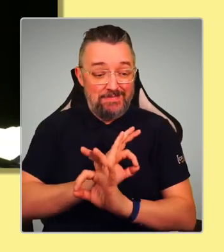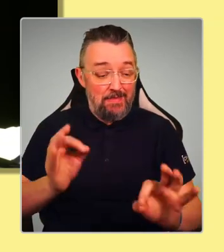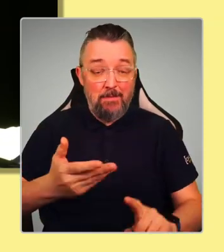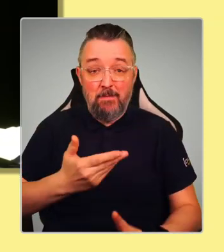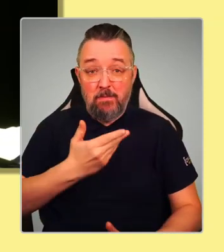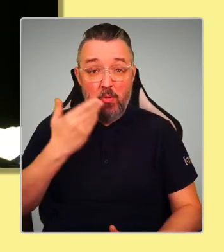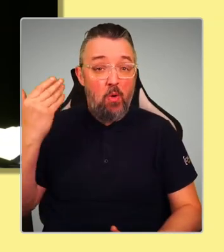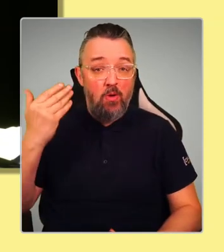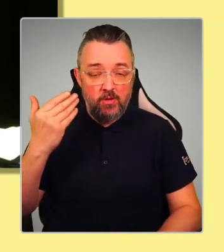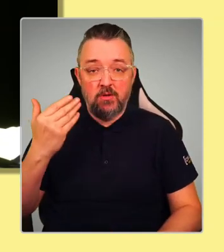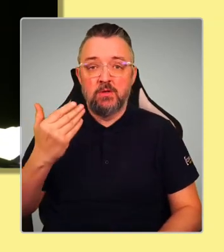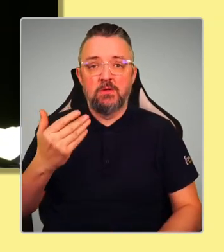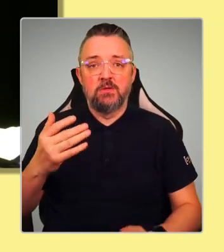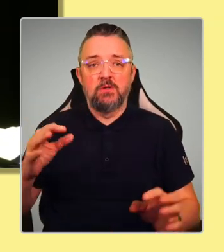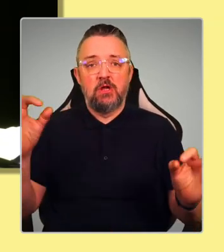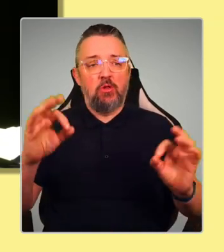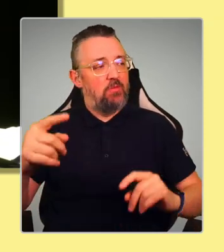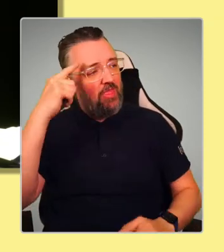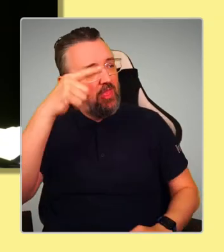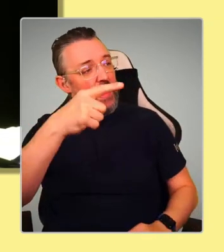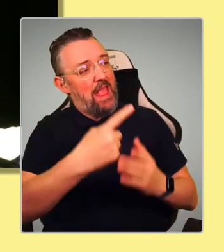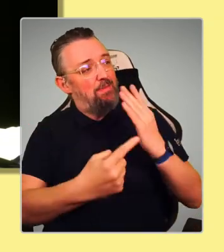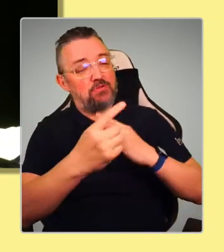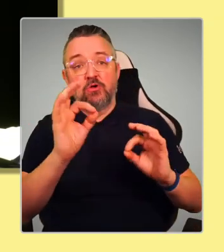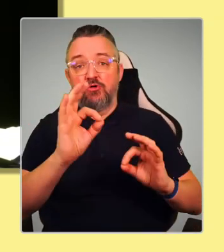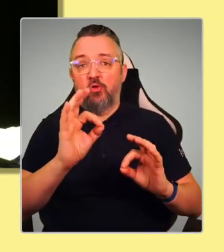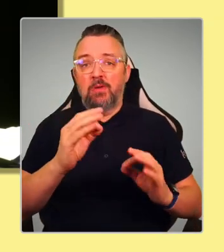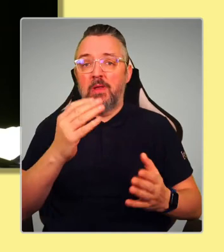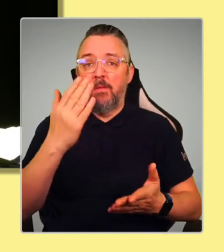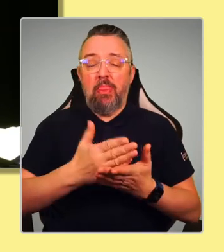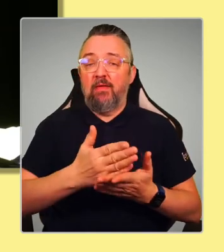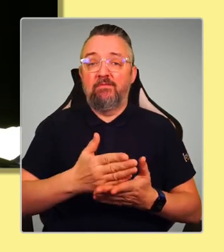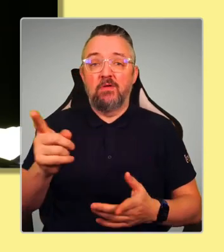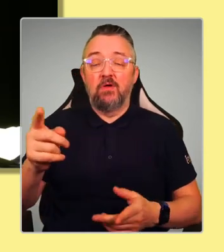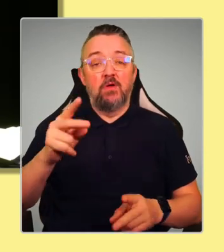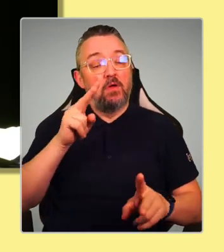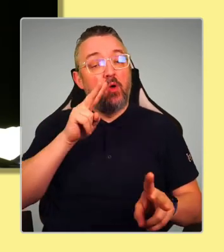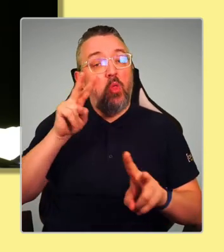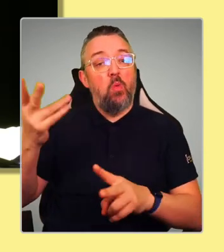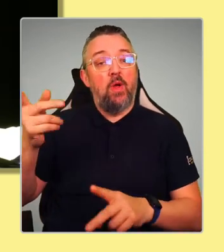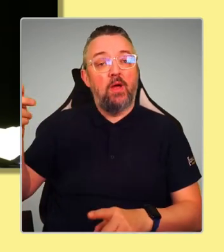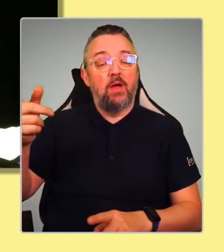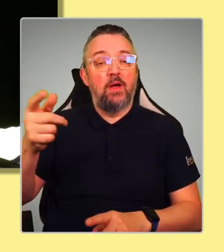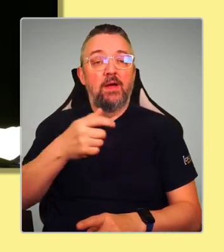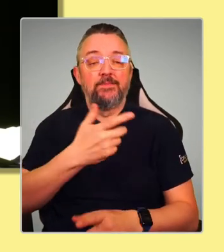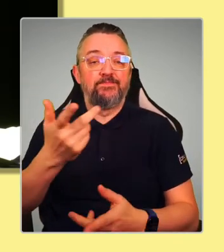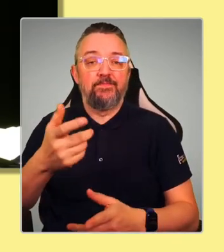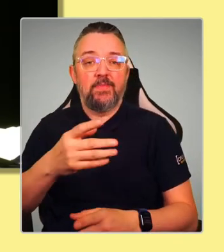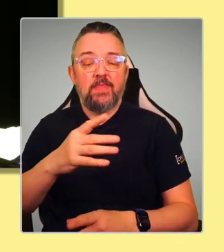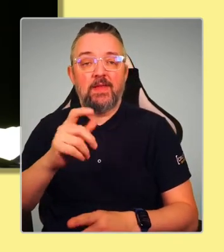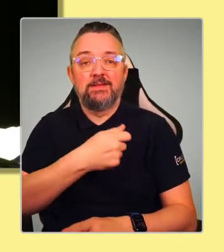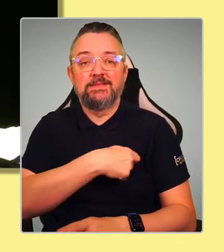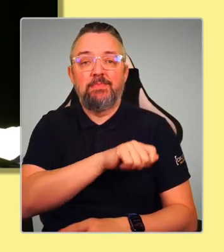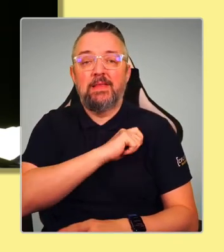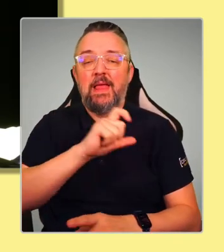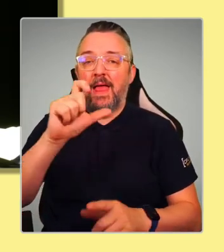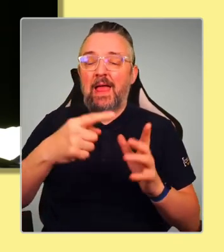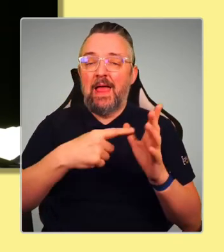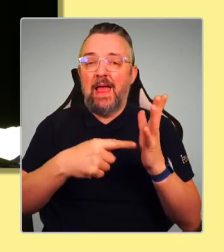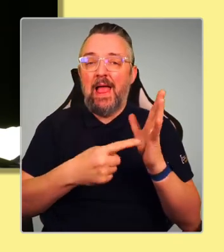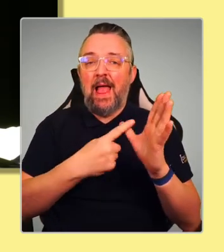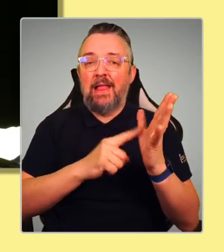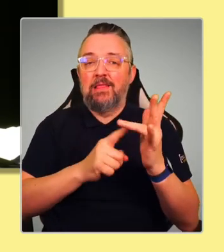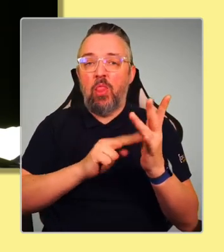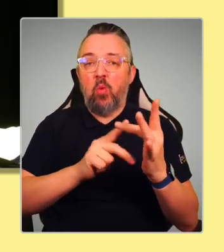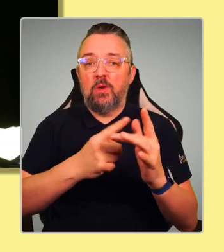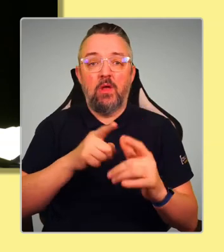believe that we are independent. Nobody will recognize us. Look at our friends in Catalonia. Look at our friends in Catalonia. They're not independent. They've